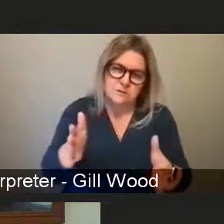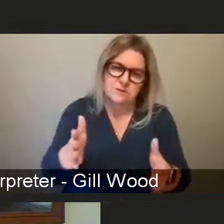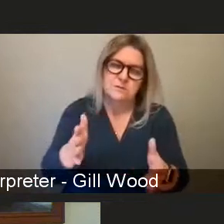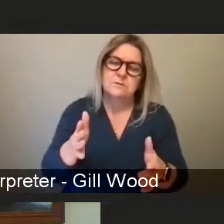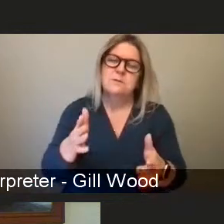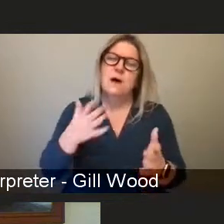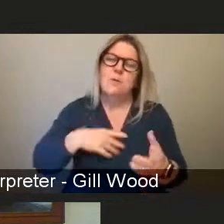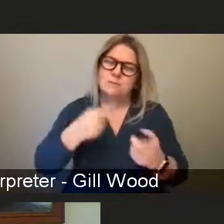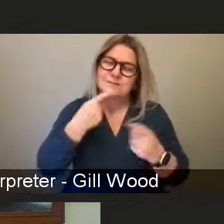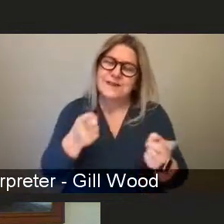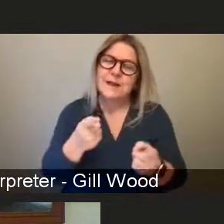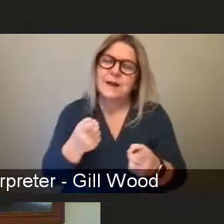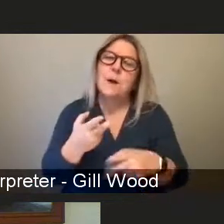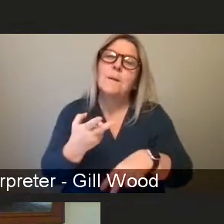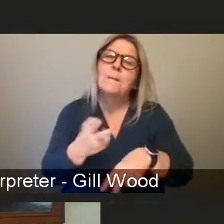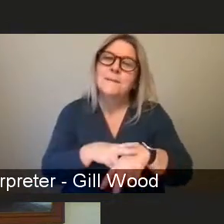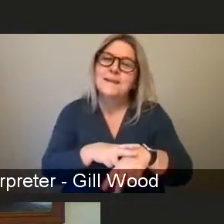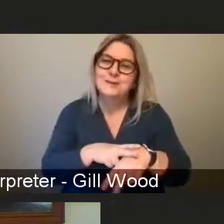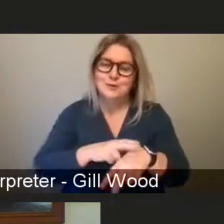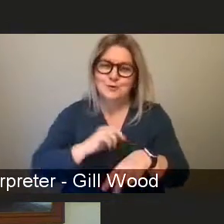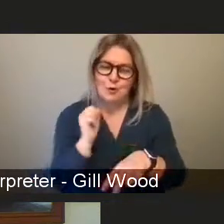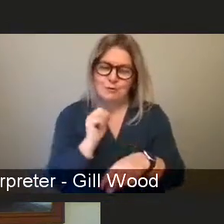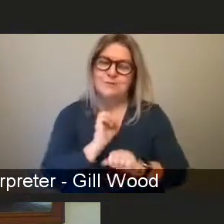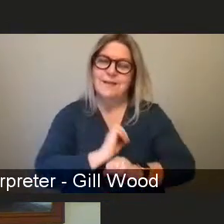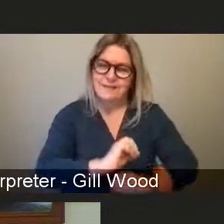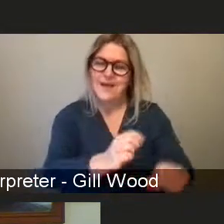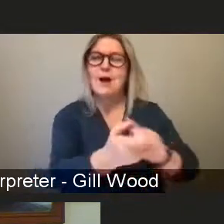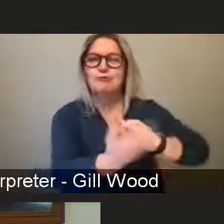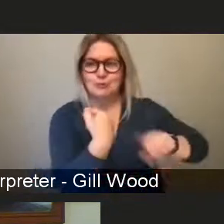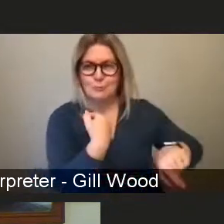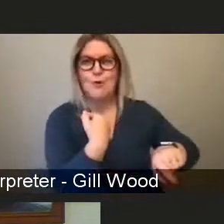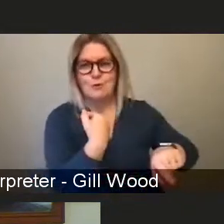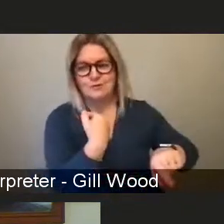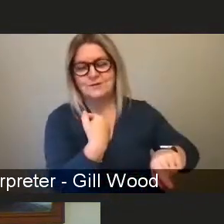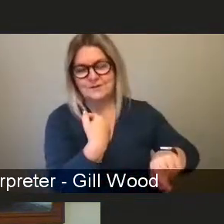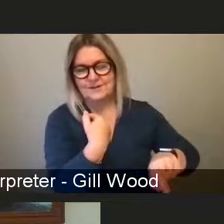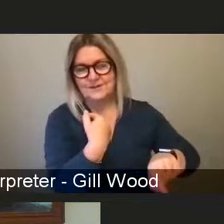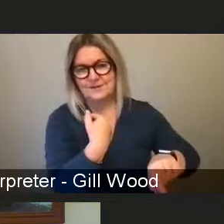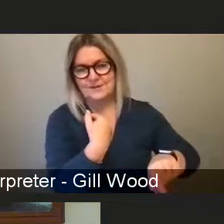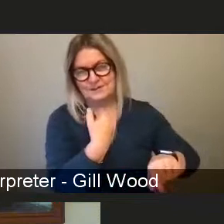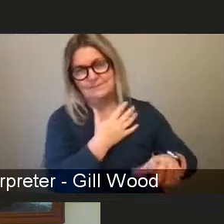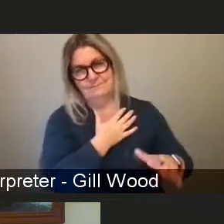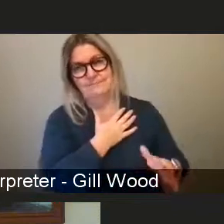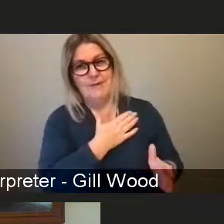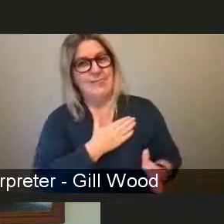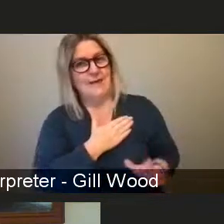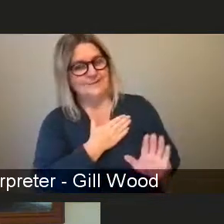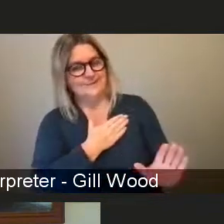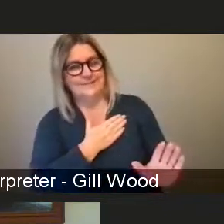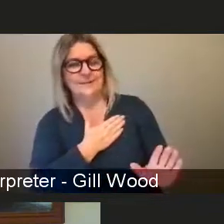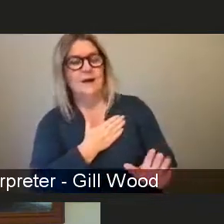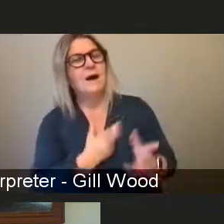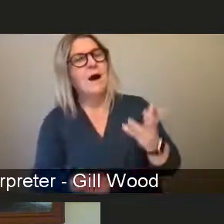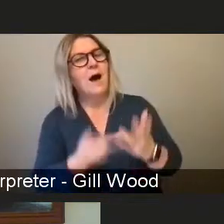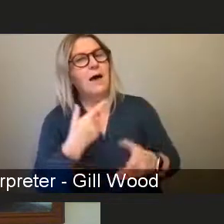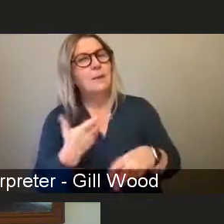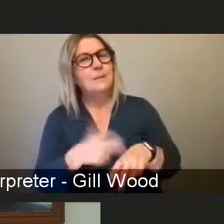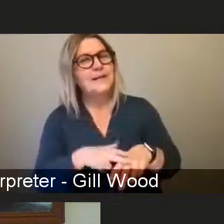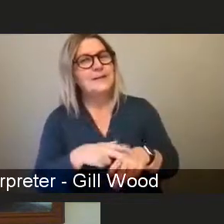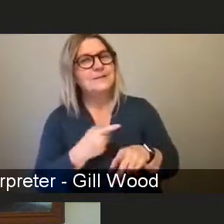Police Scotland, I think their response was refreshingly different from what some of the police responses were down south.